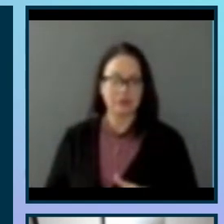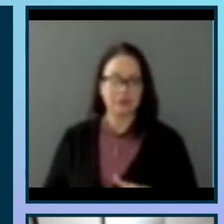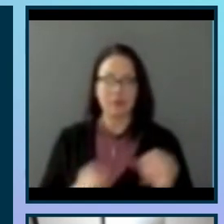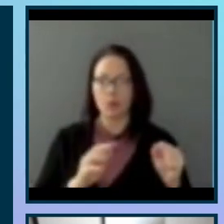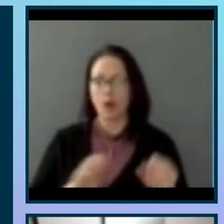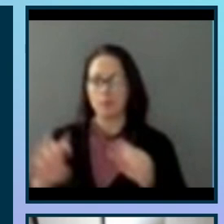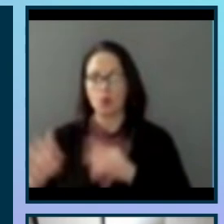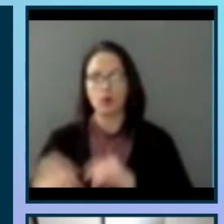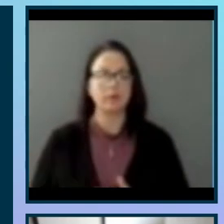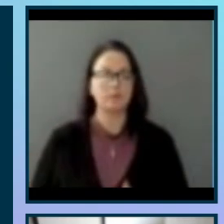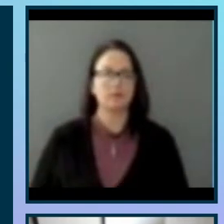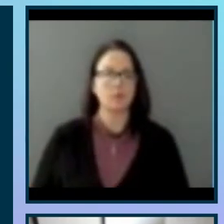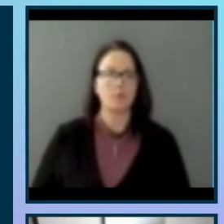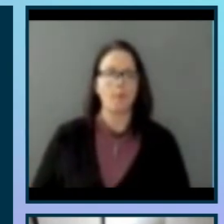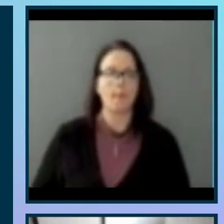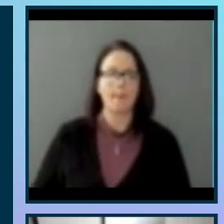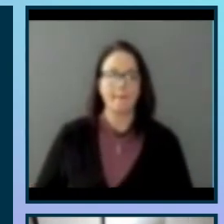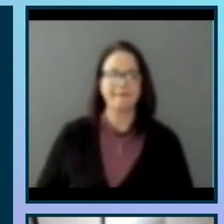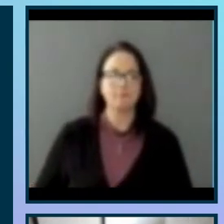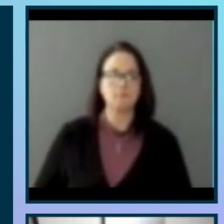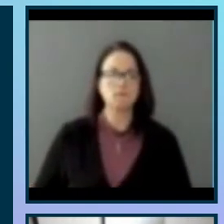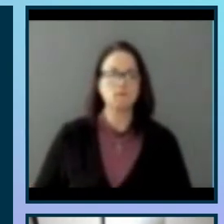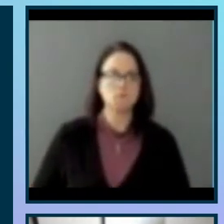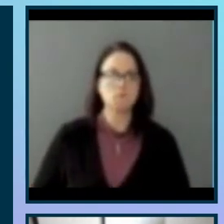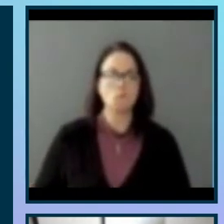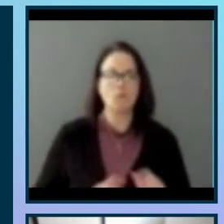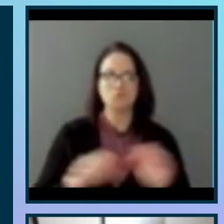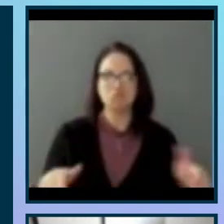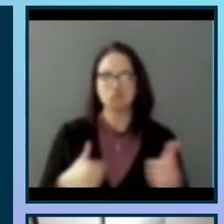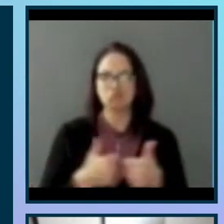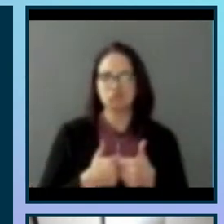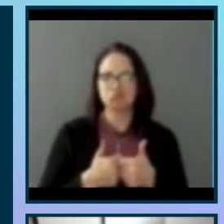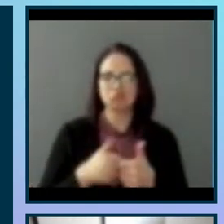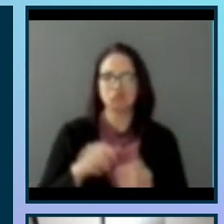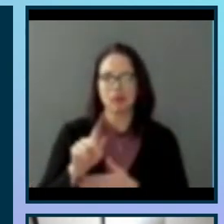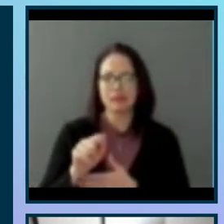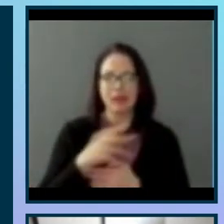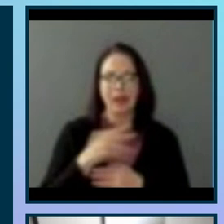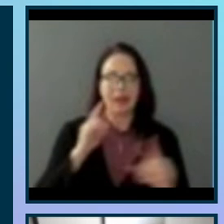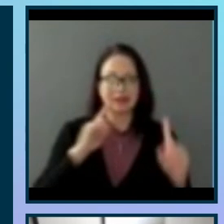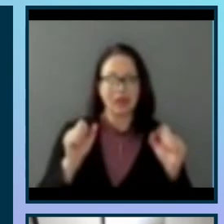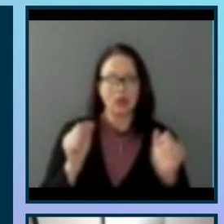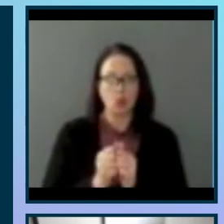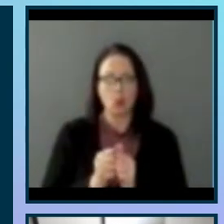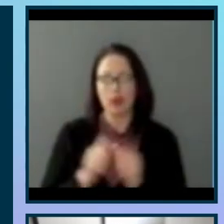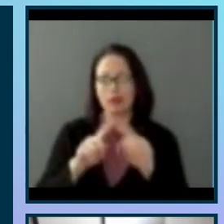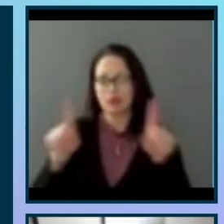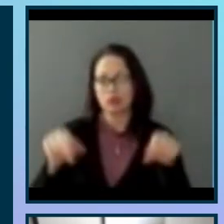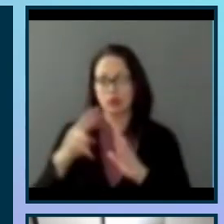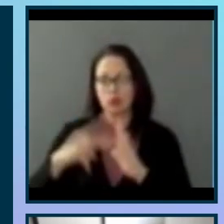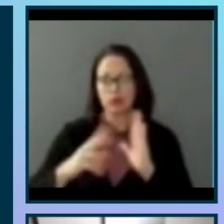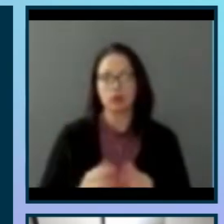uploaded. So there's a lot of challenges of data and sound with screen readers. So